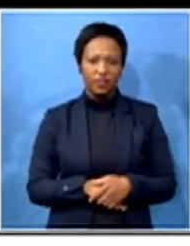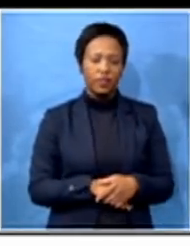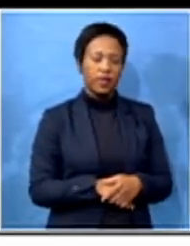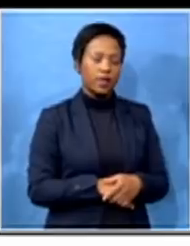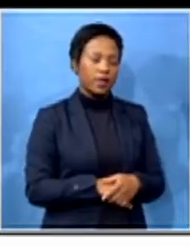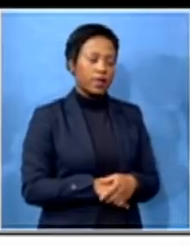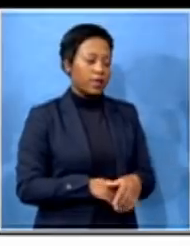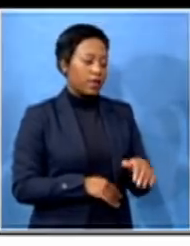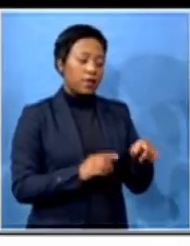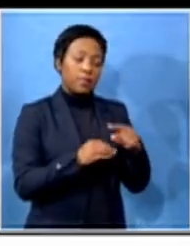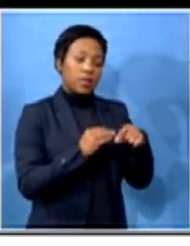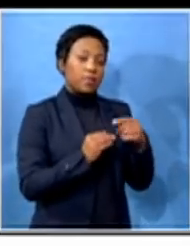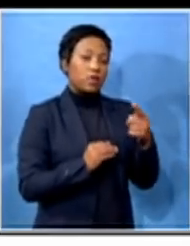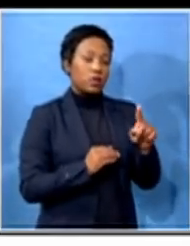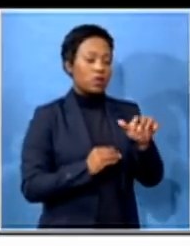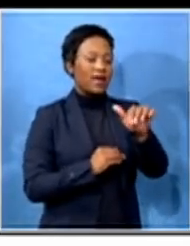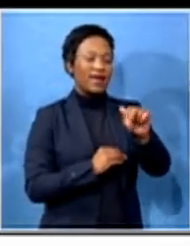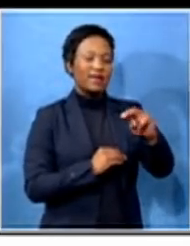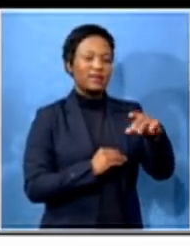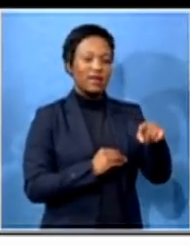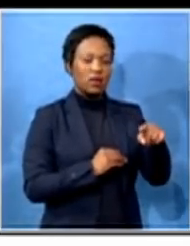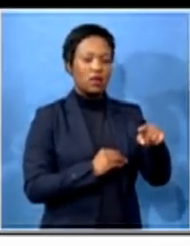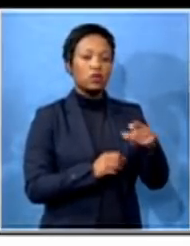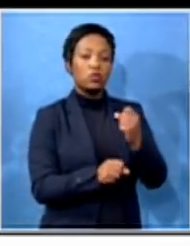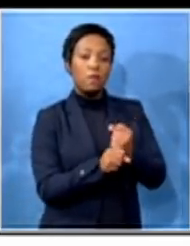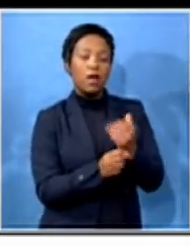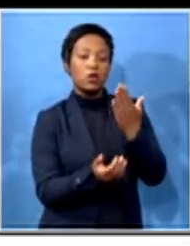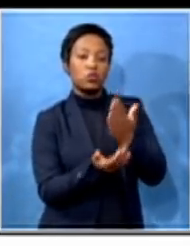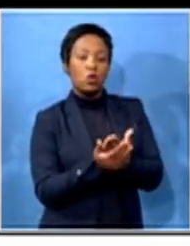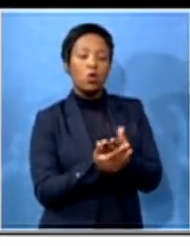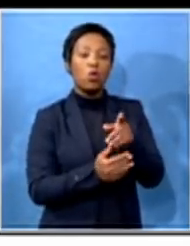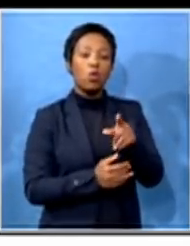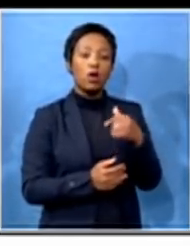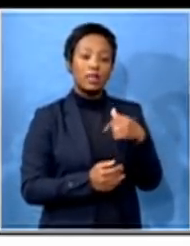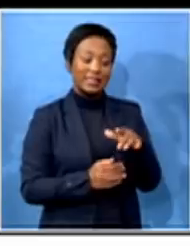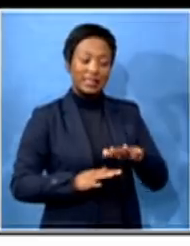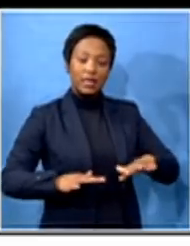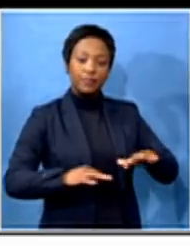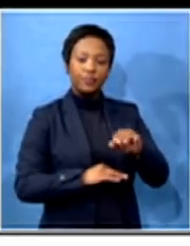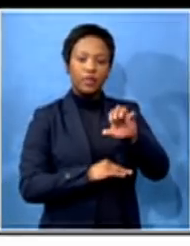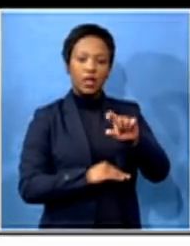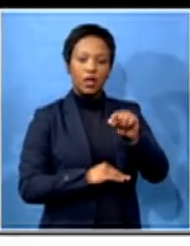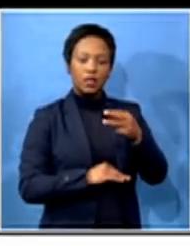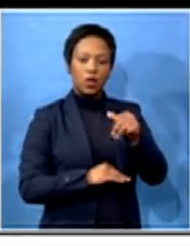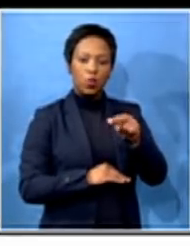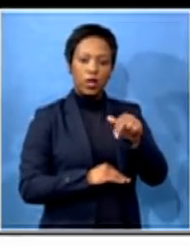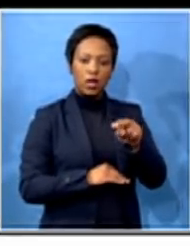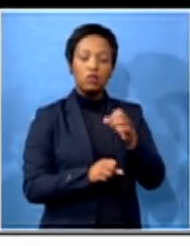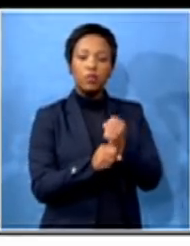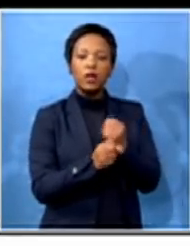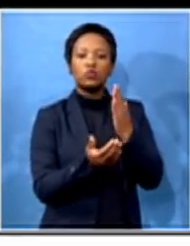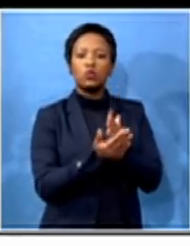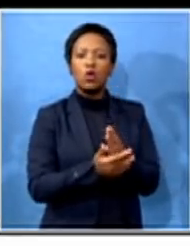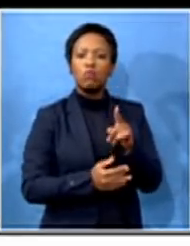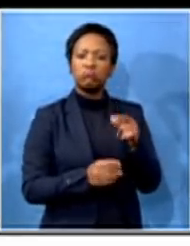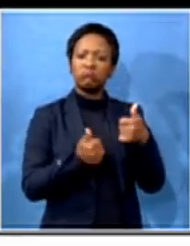extra effort in ensuring that Etteguini as a metro has got stability. It's about the ANC taking an extra effort